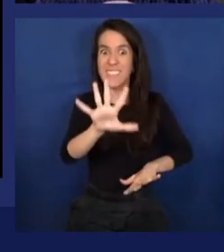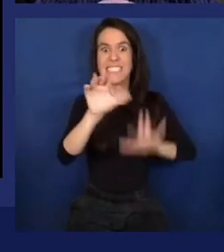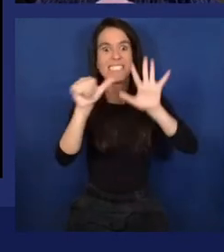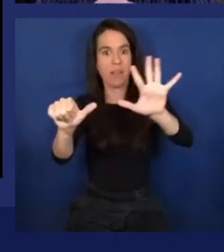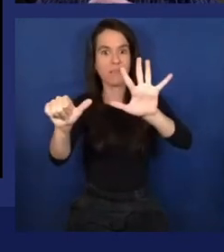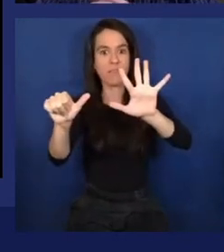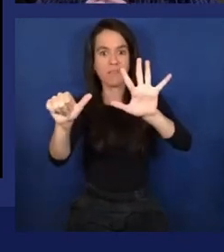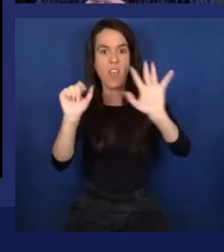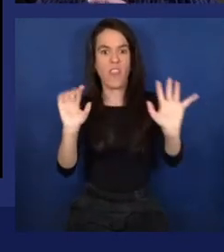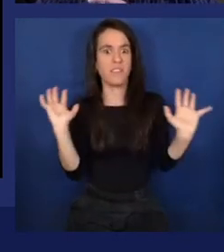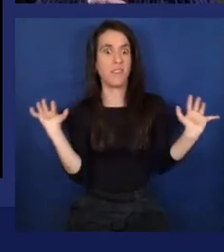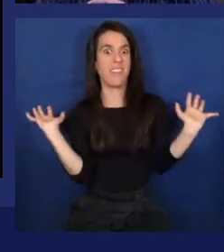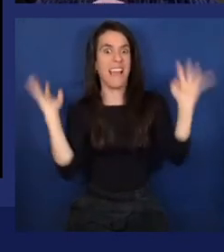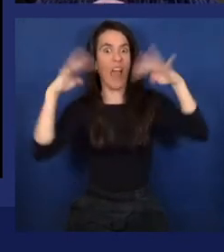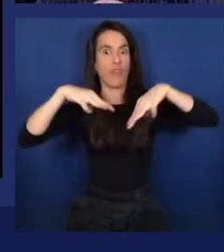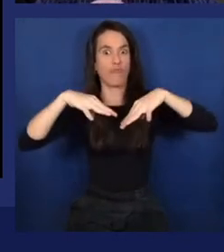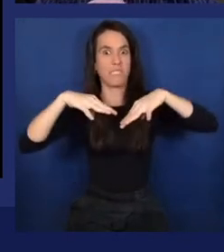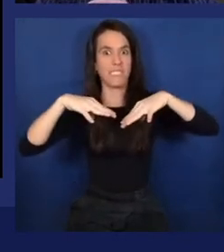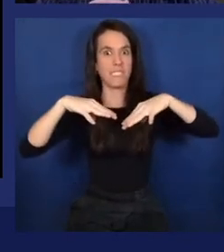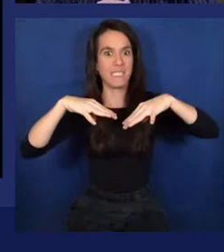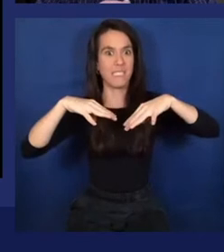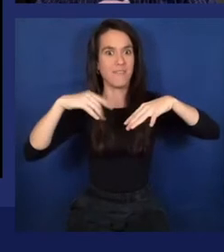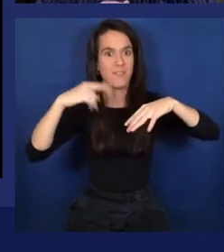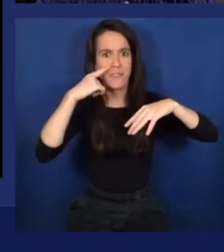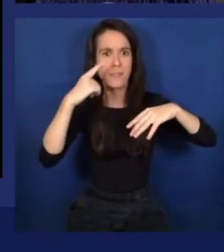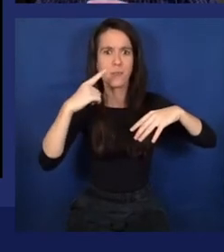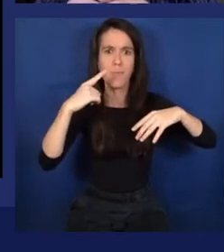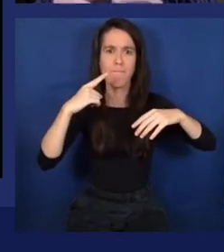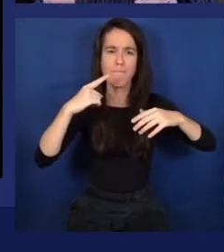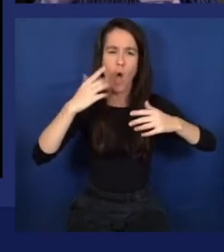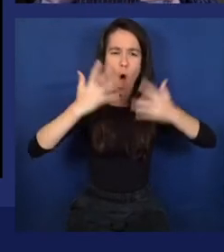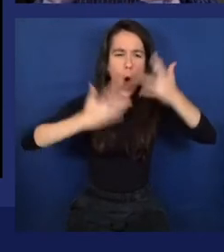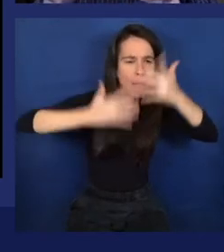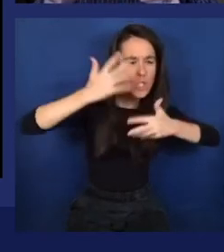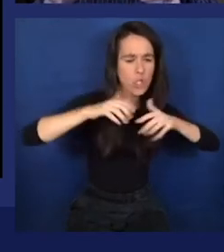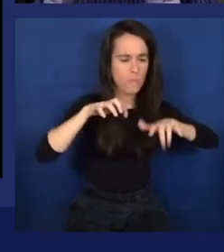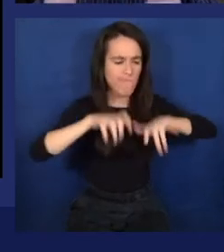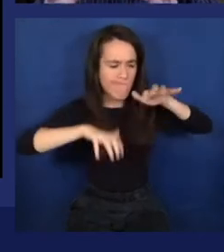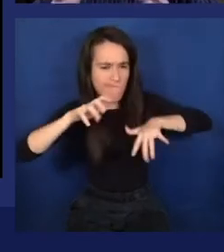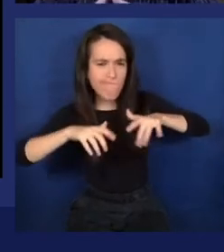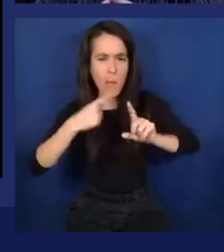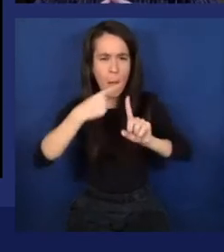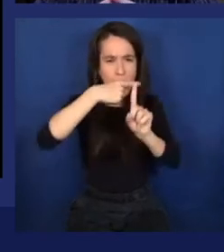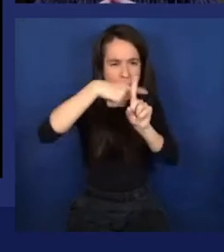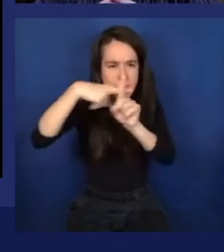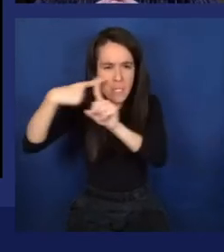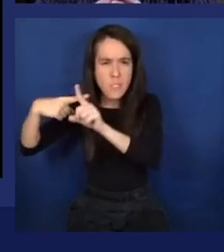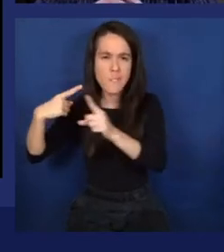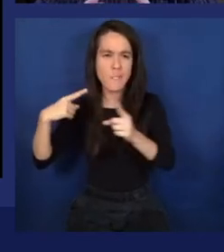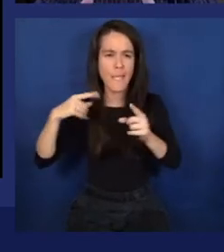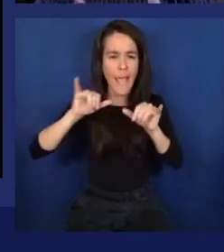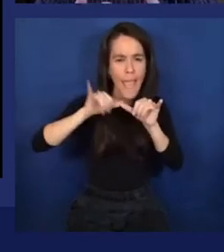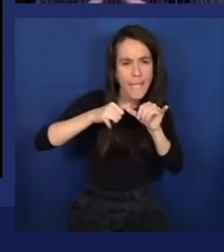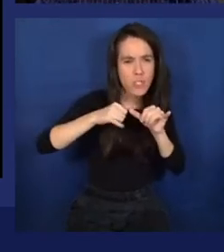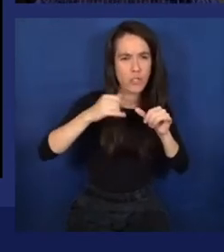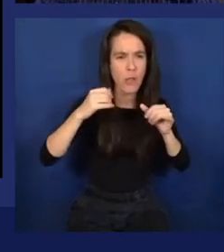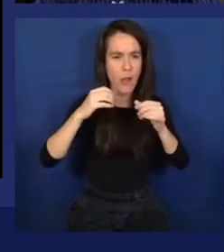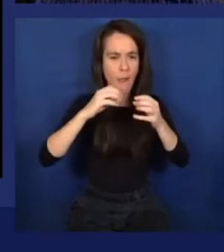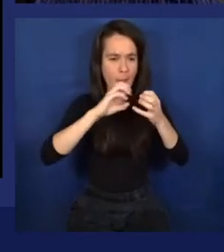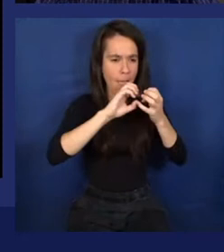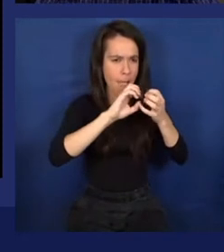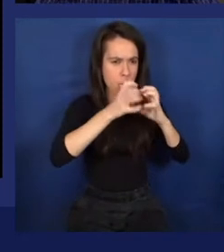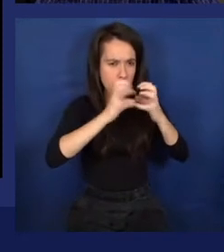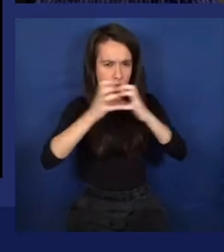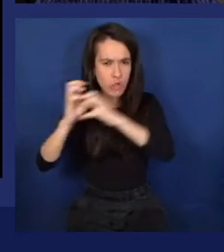these computing scientists, mathematicians, and engineers started to think through, can we create